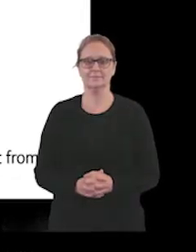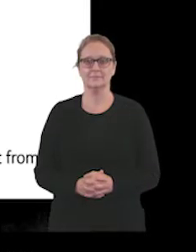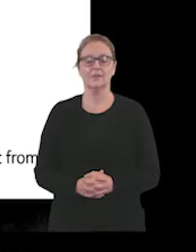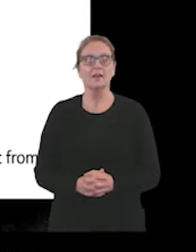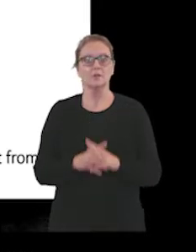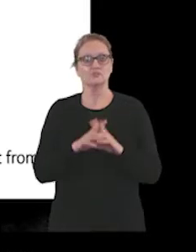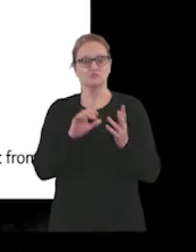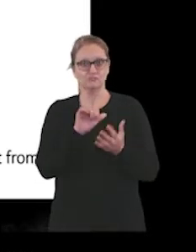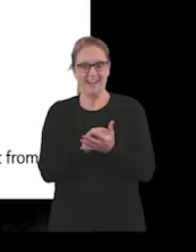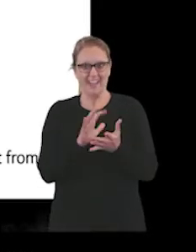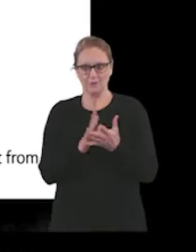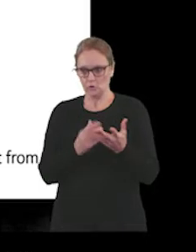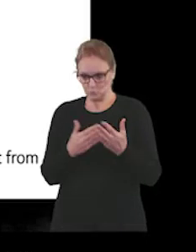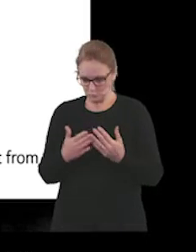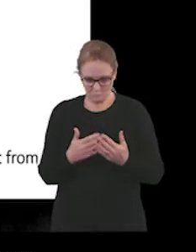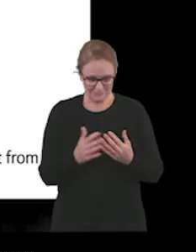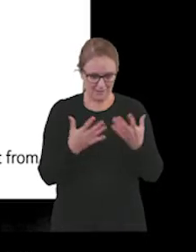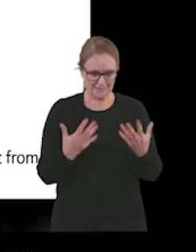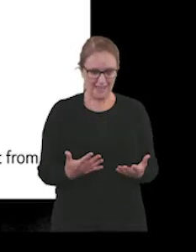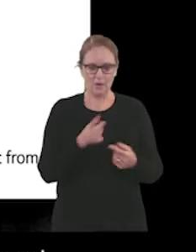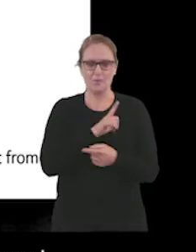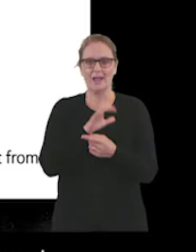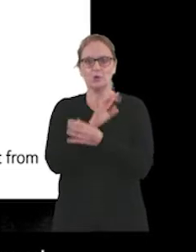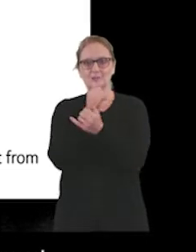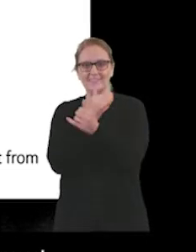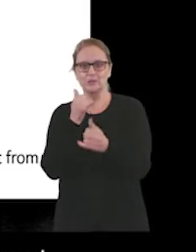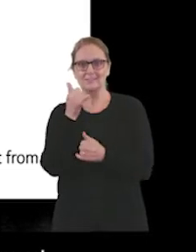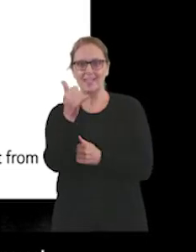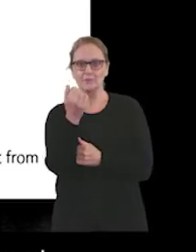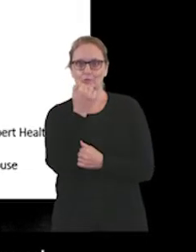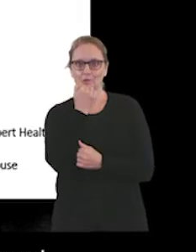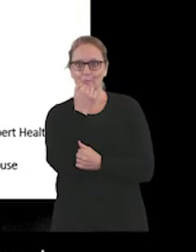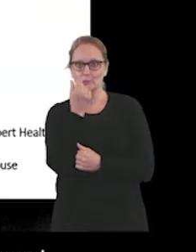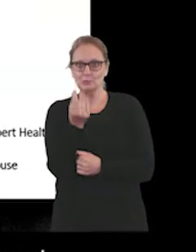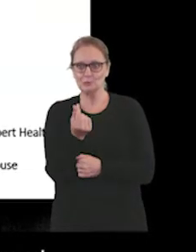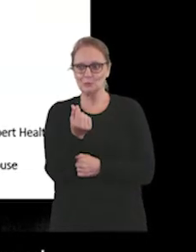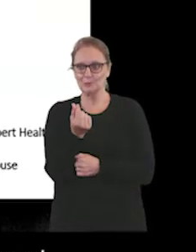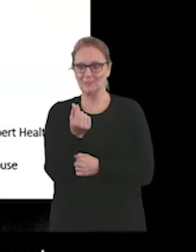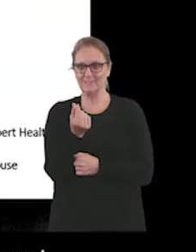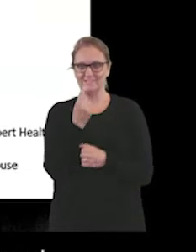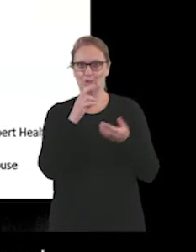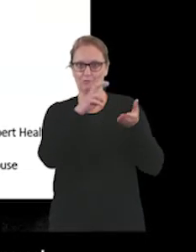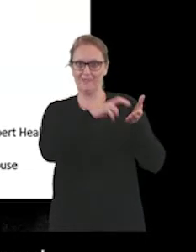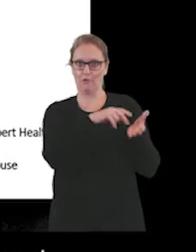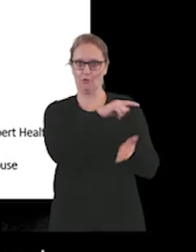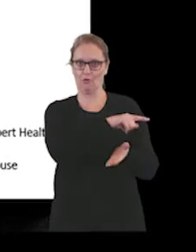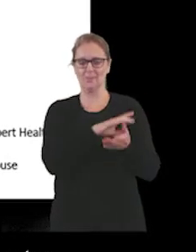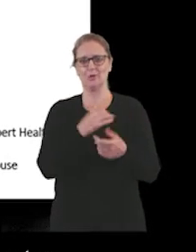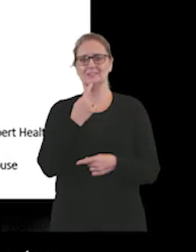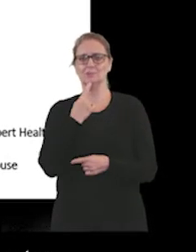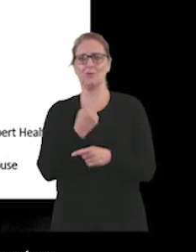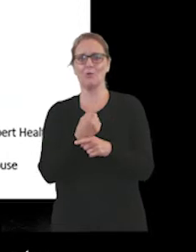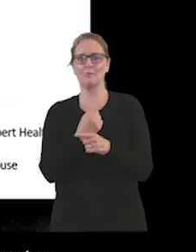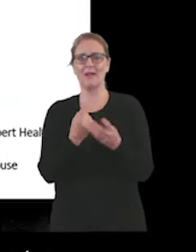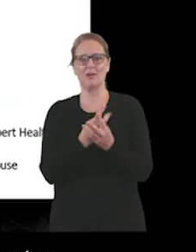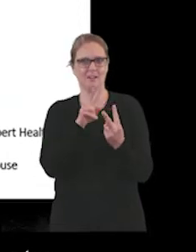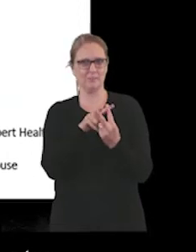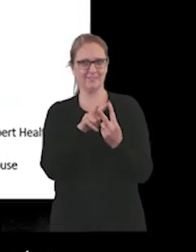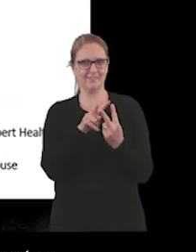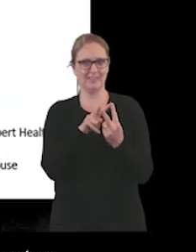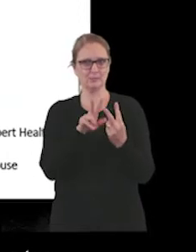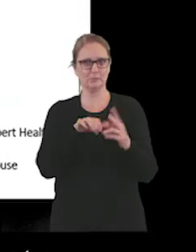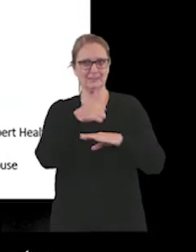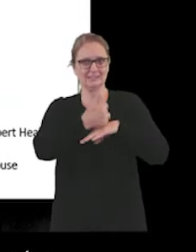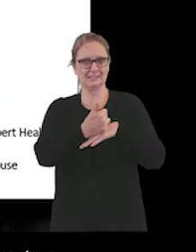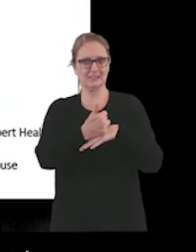Right, I've got to coordinate now because I'm going to give a telephone number out in a minute just for the record, because I'm just going to mention a couple of things that we've